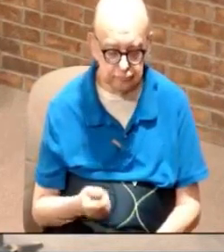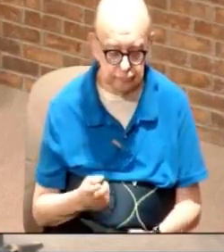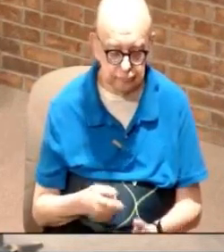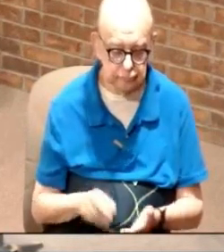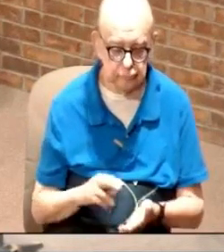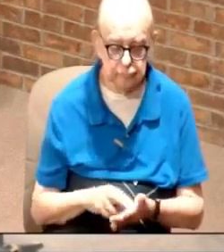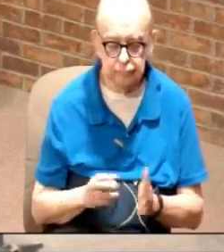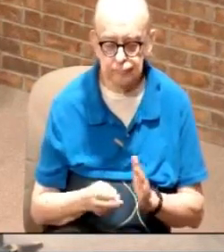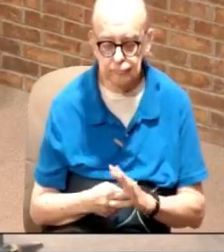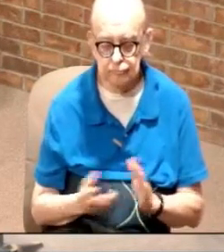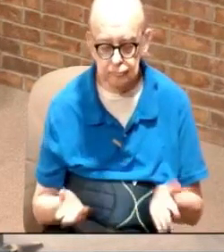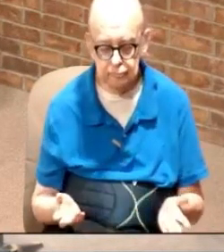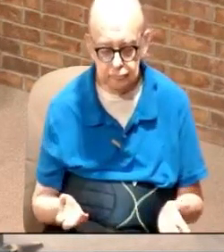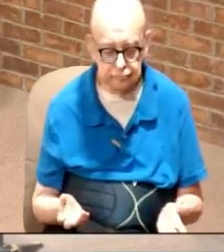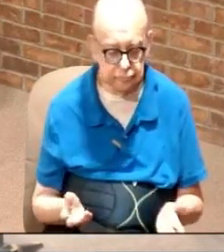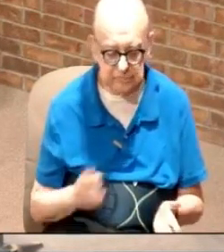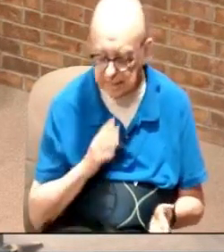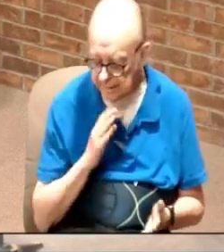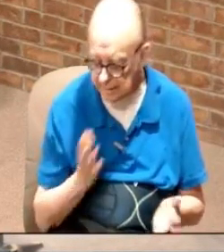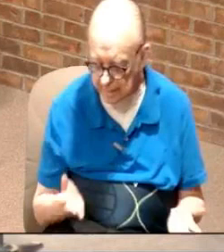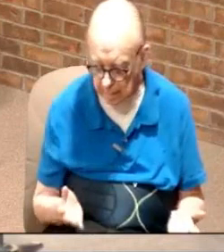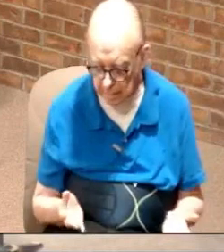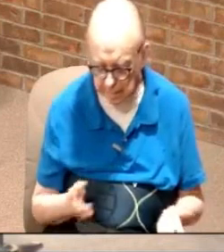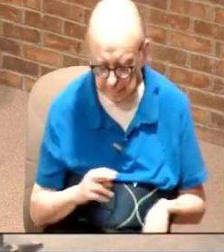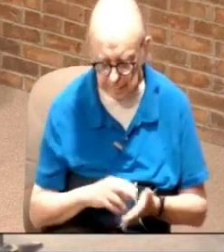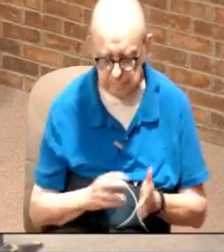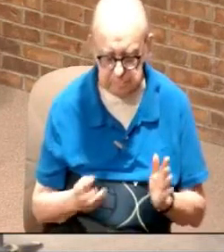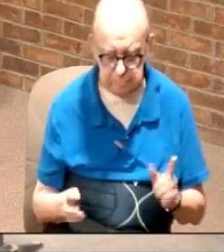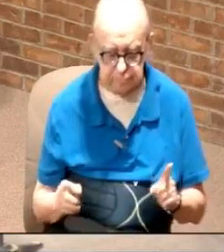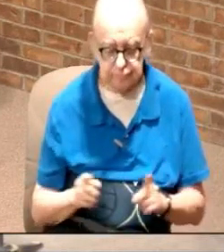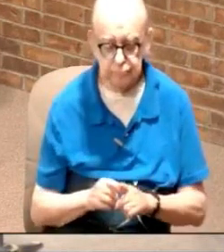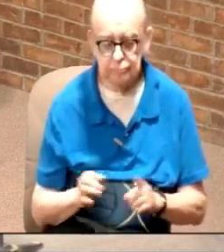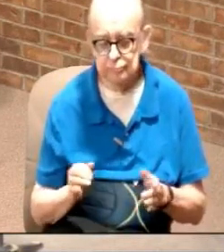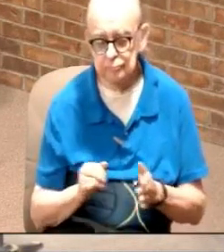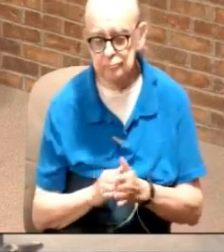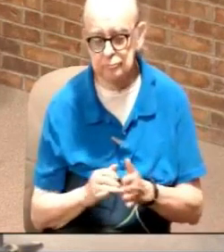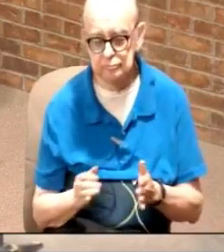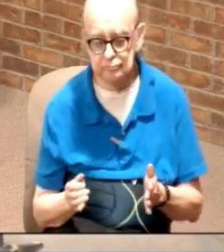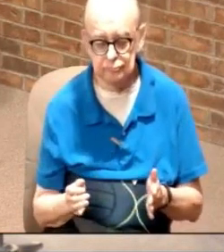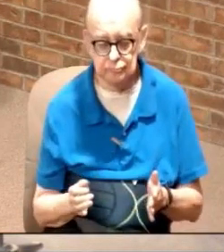what does it mean and what does it say? Because it's like this.